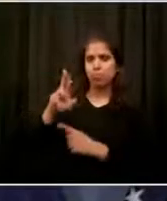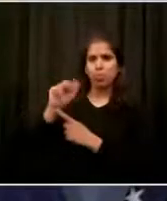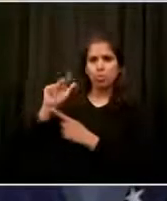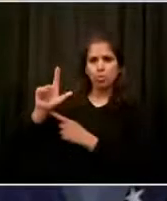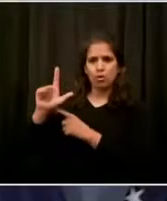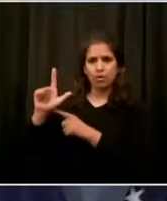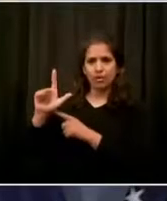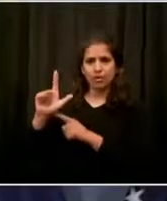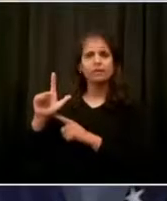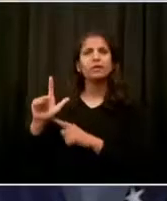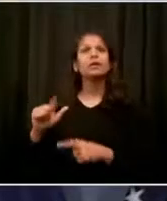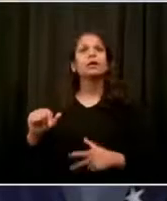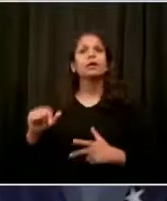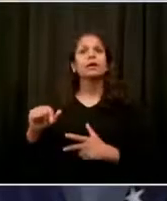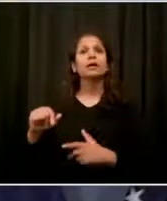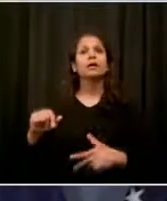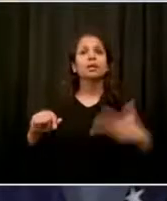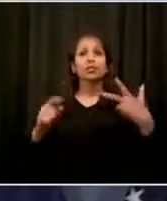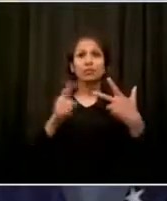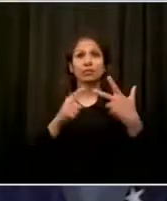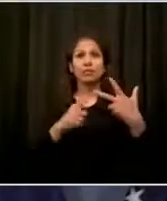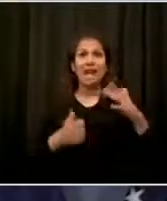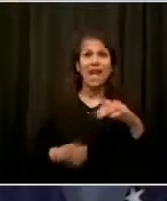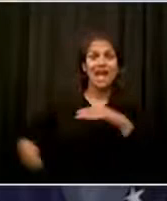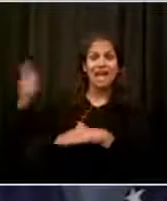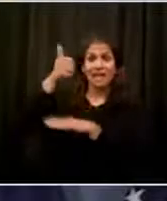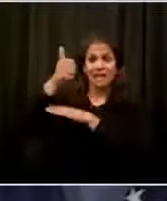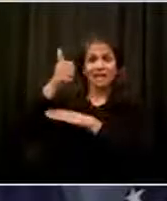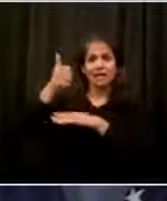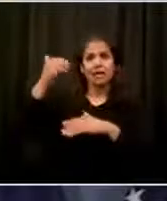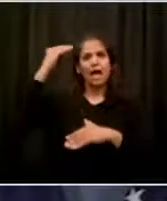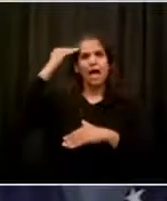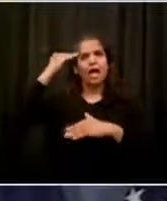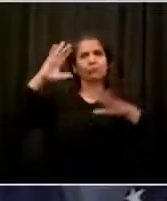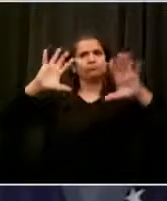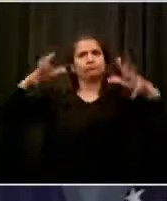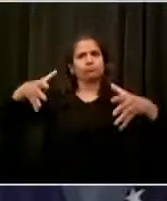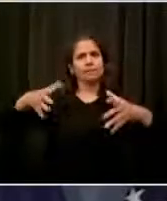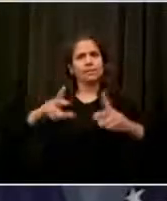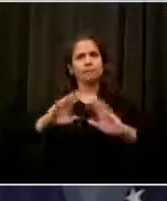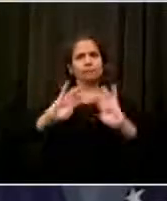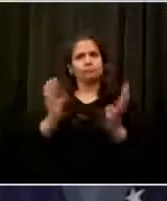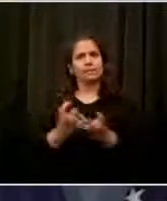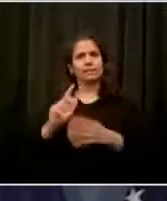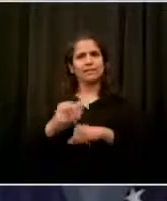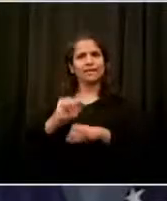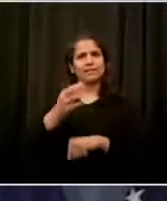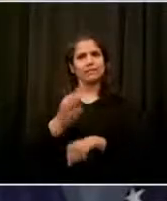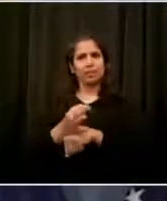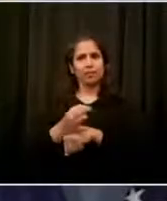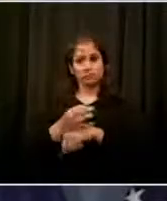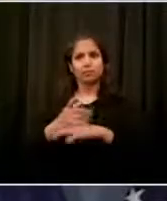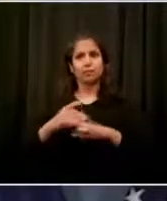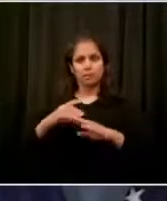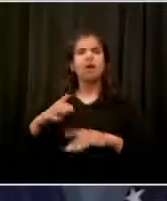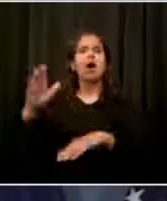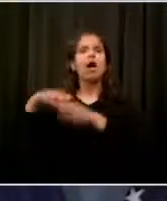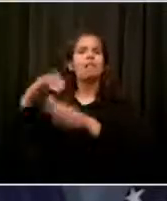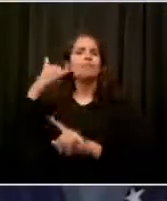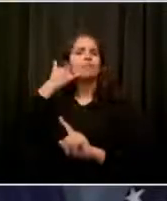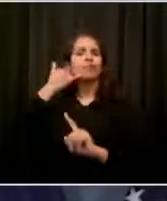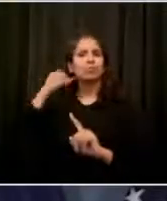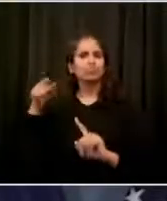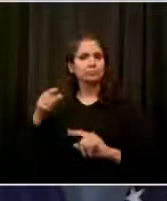that when called on, you'll have the chance to either ask one question and a follow-up, or one question and then, after it's answered, a second